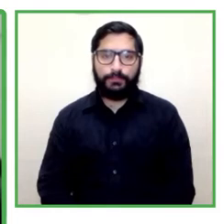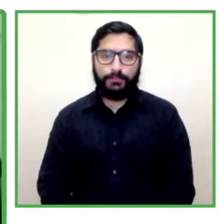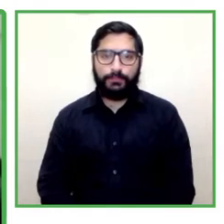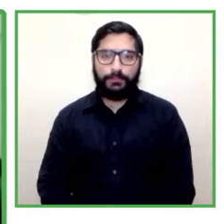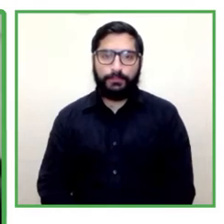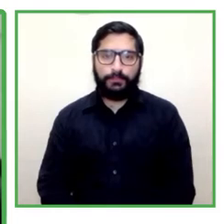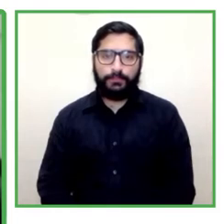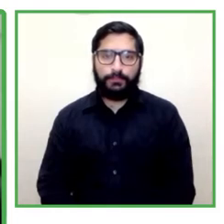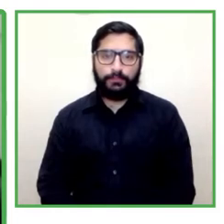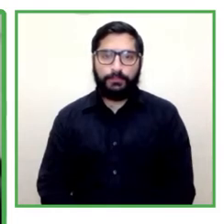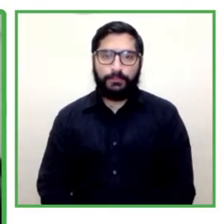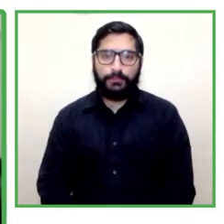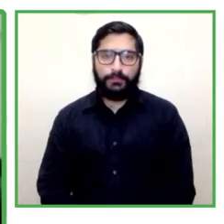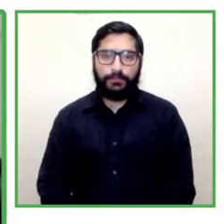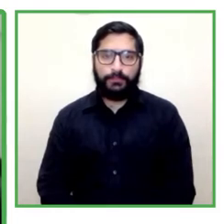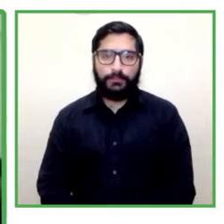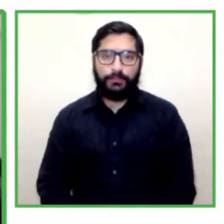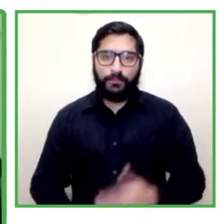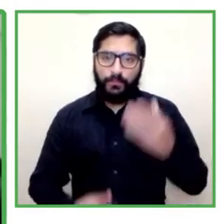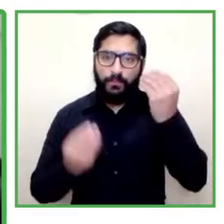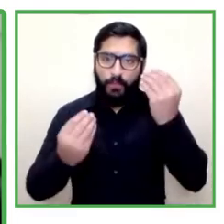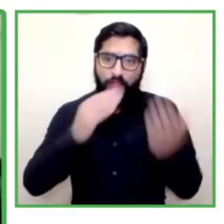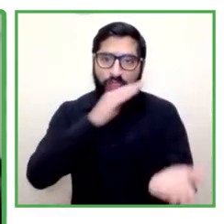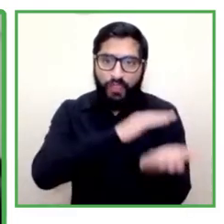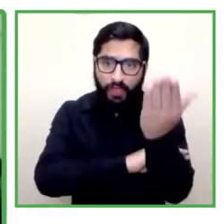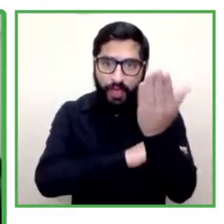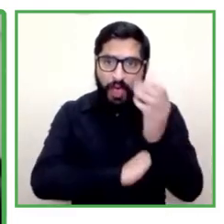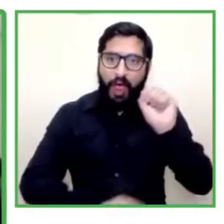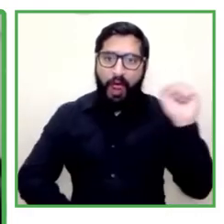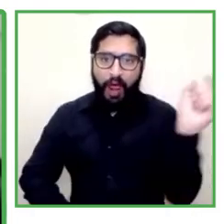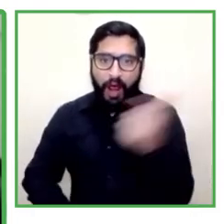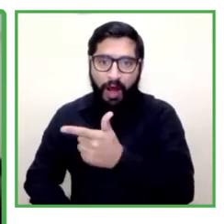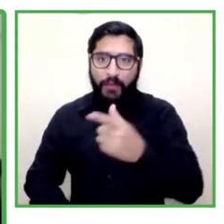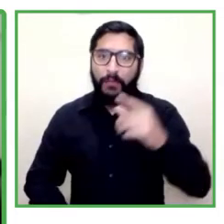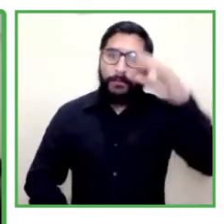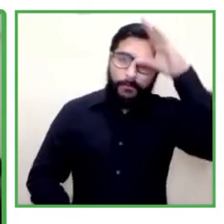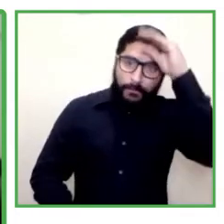muy buen día para hello everyone good day